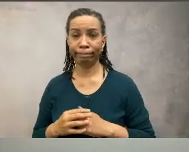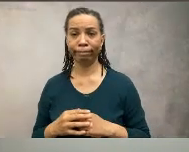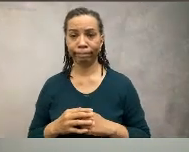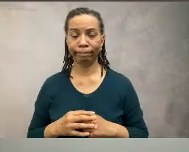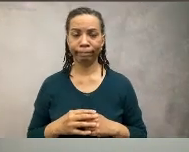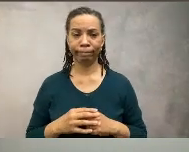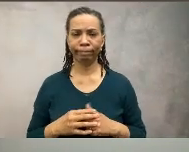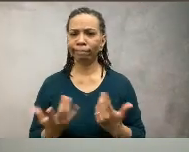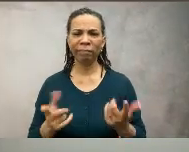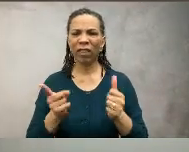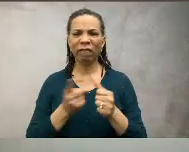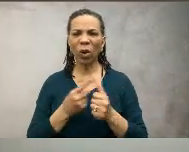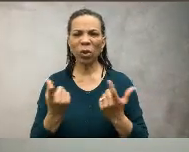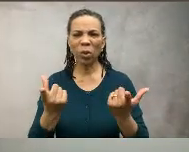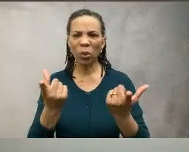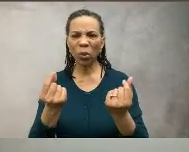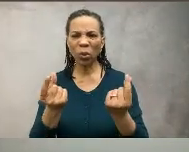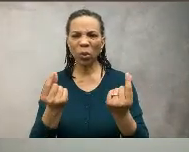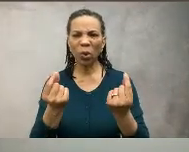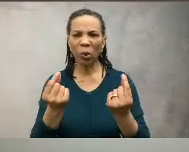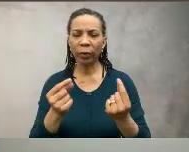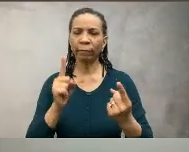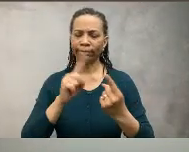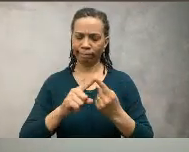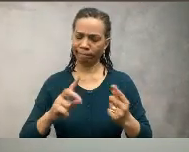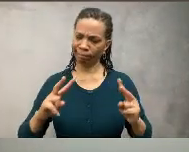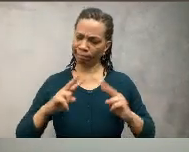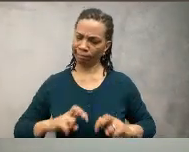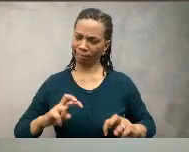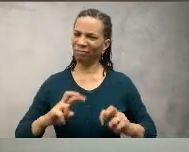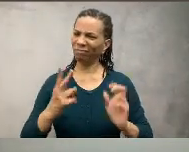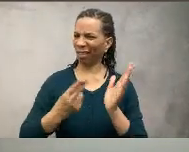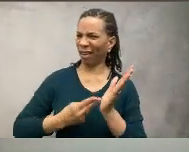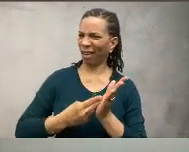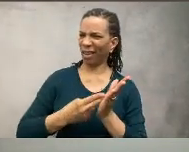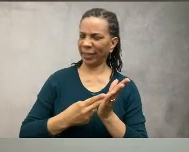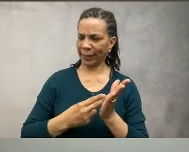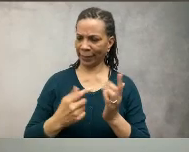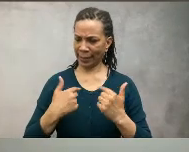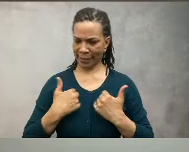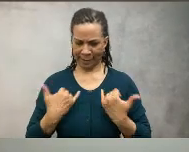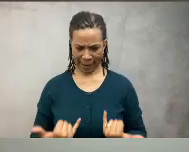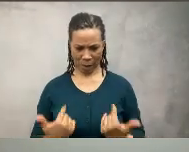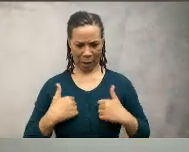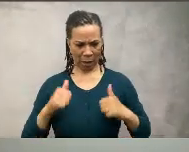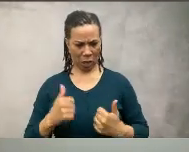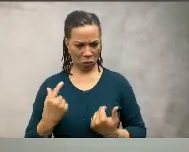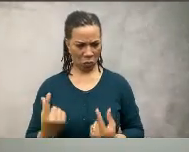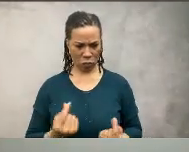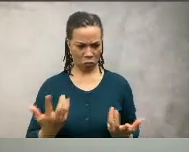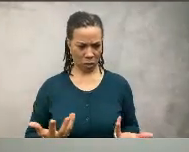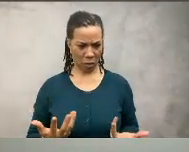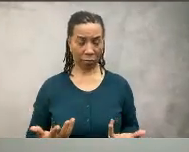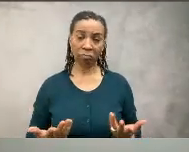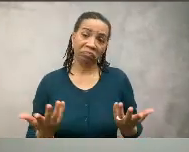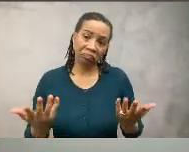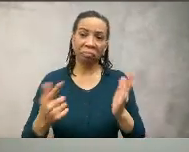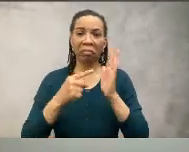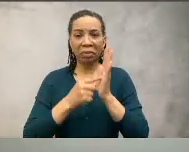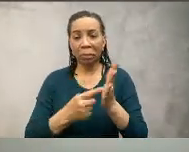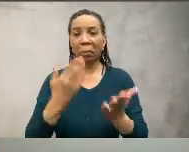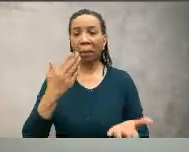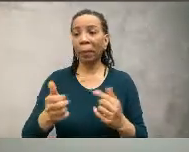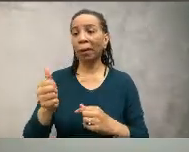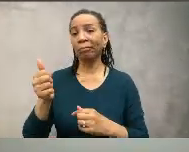a time on five days a week. Here's how to get started. You want to assess yourself honestly. Start with where you are now.